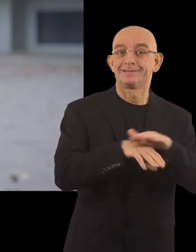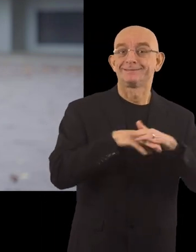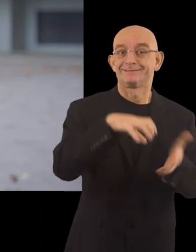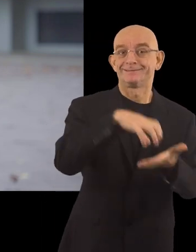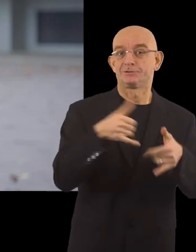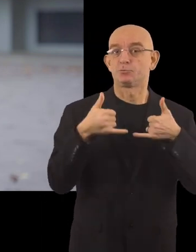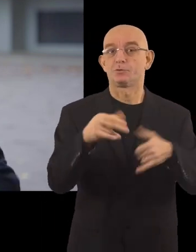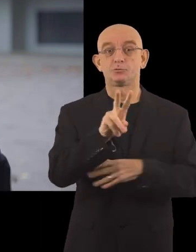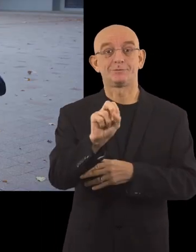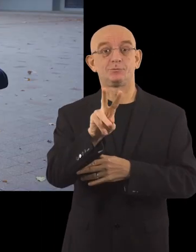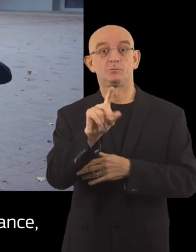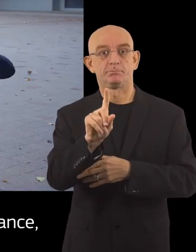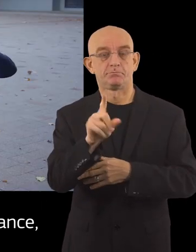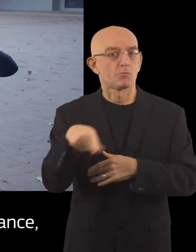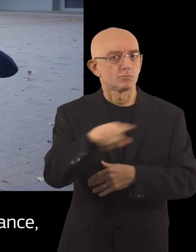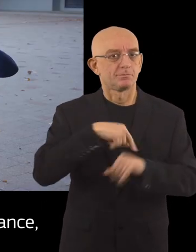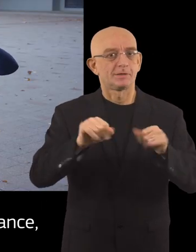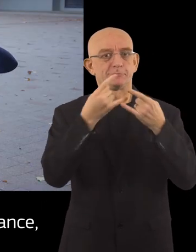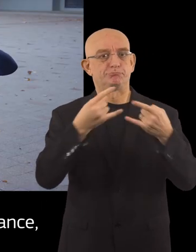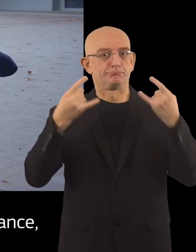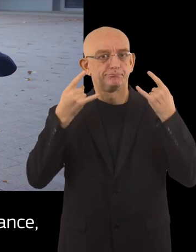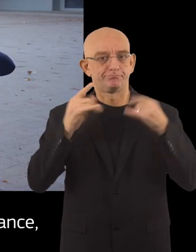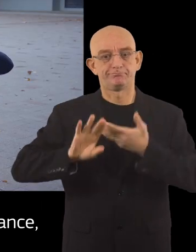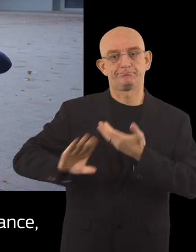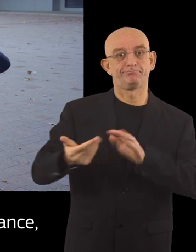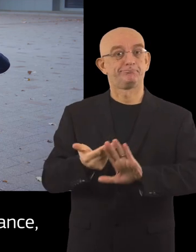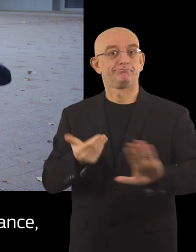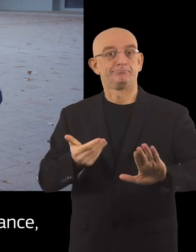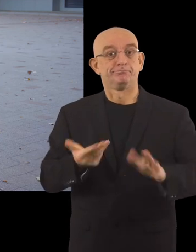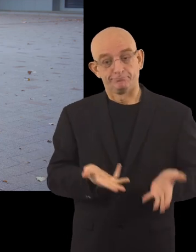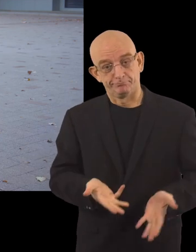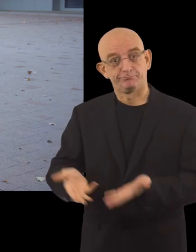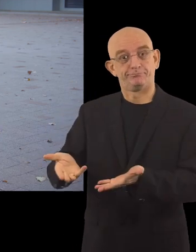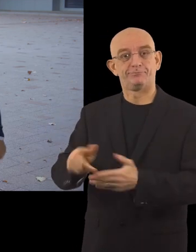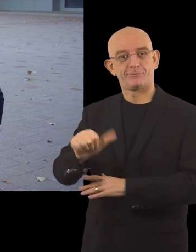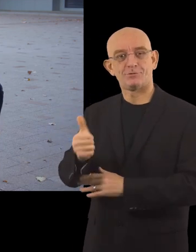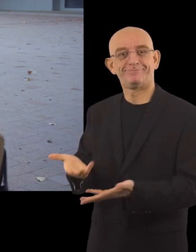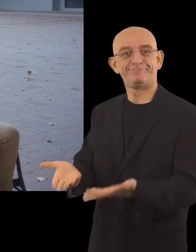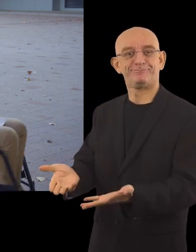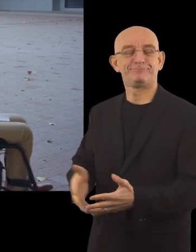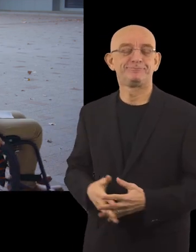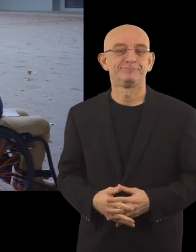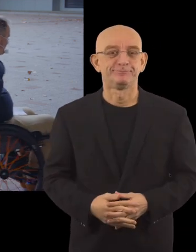2021. Yeah, let's put on our masks, keep our distance. Nick, after you.